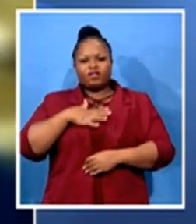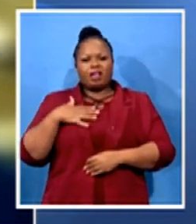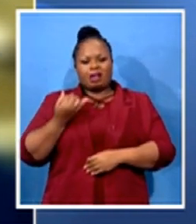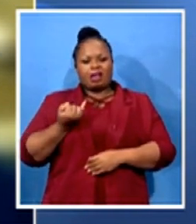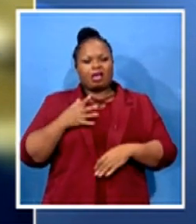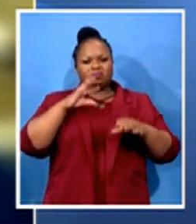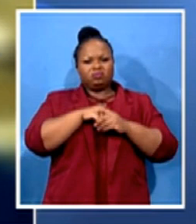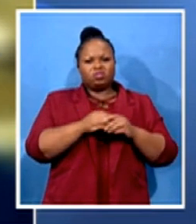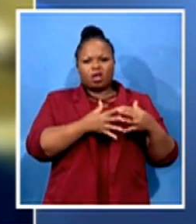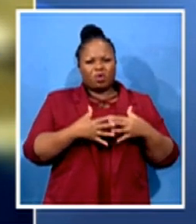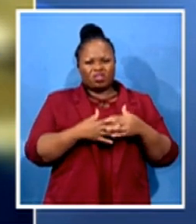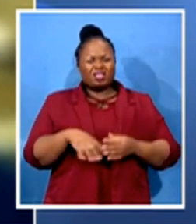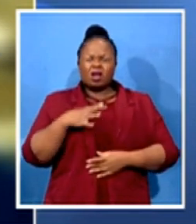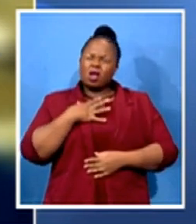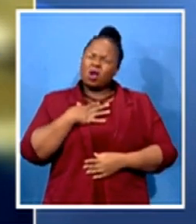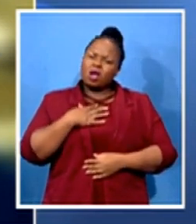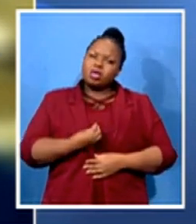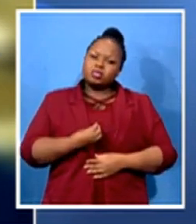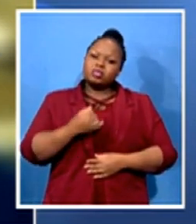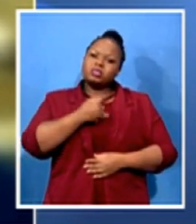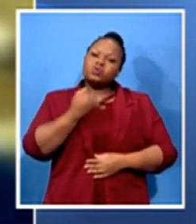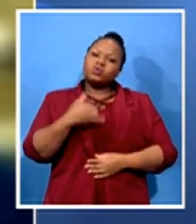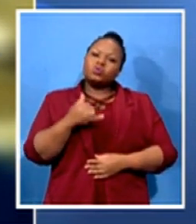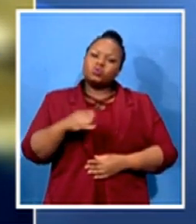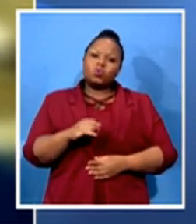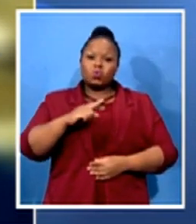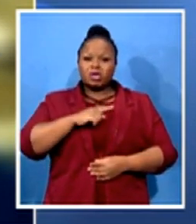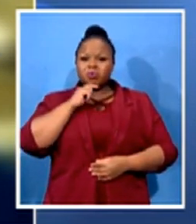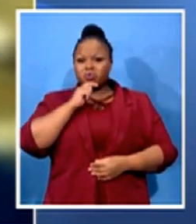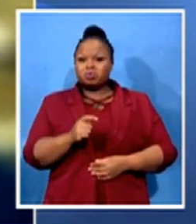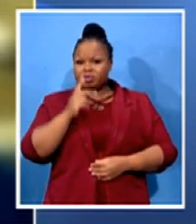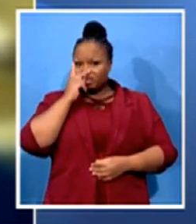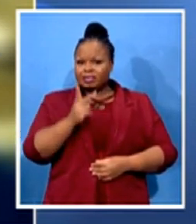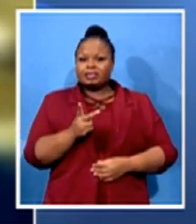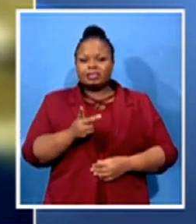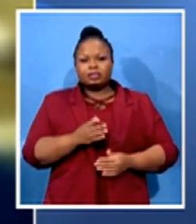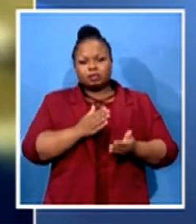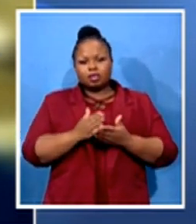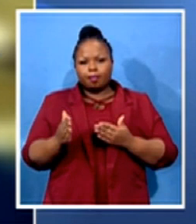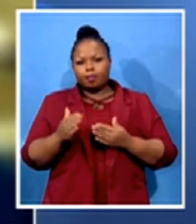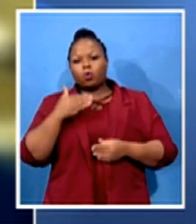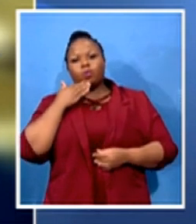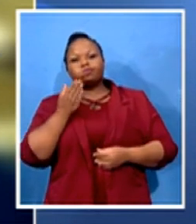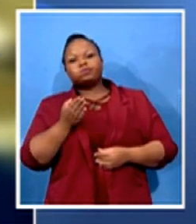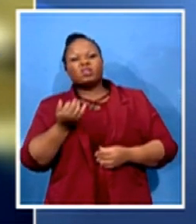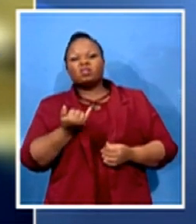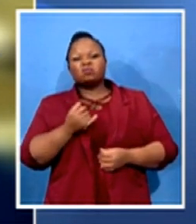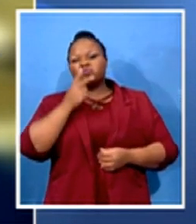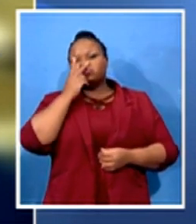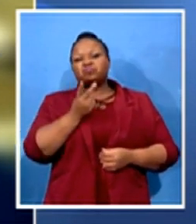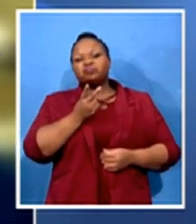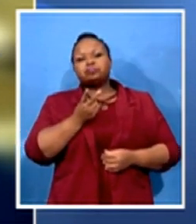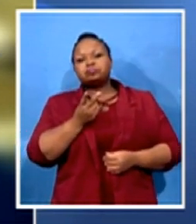only see those who are visible. For example, when you look at the channels last night,